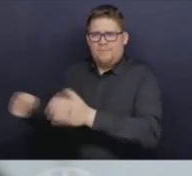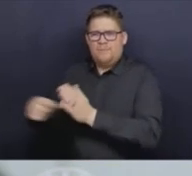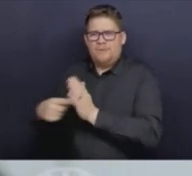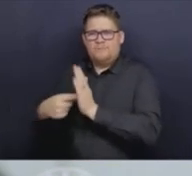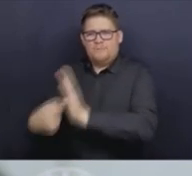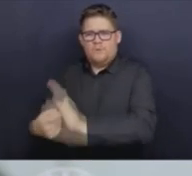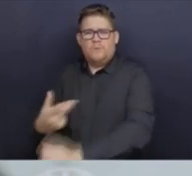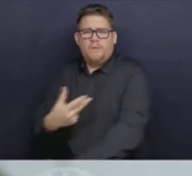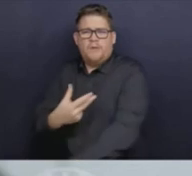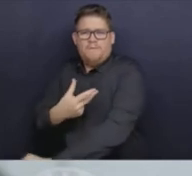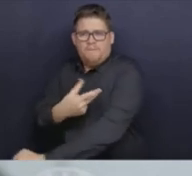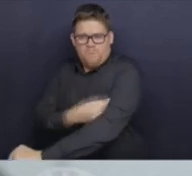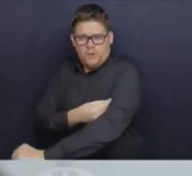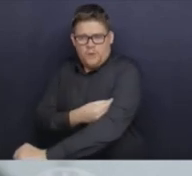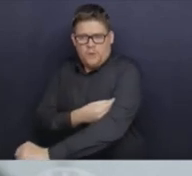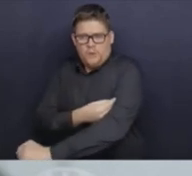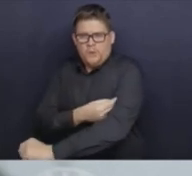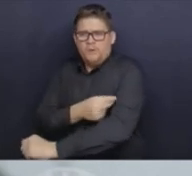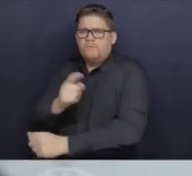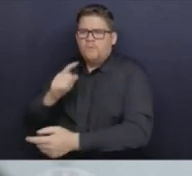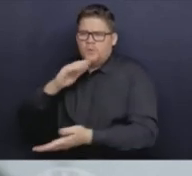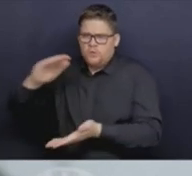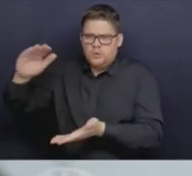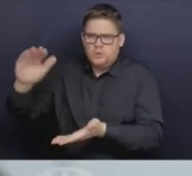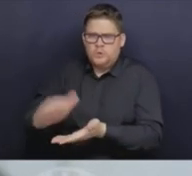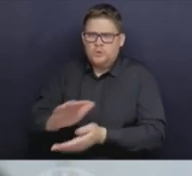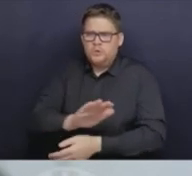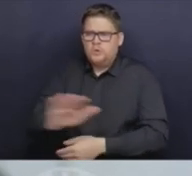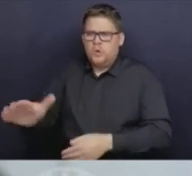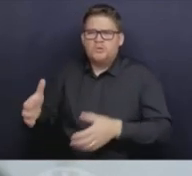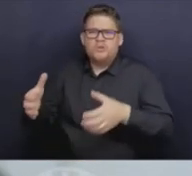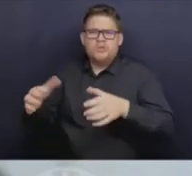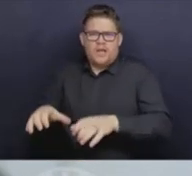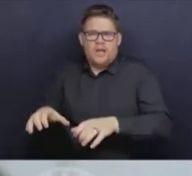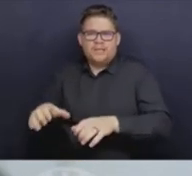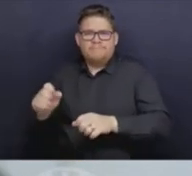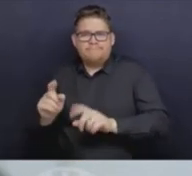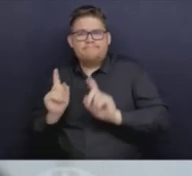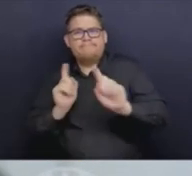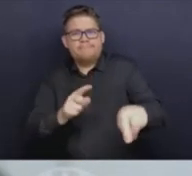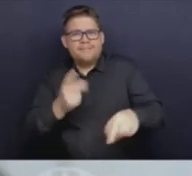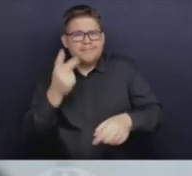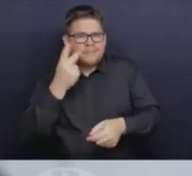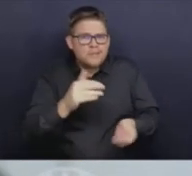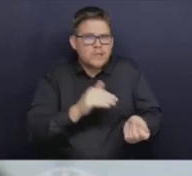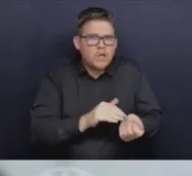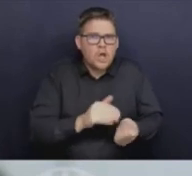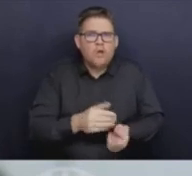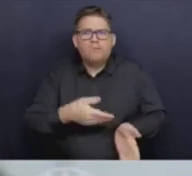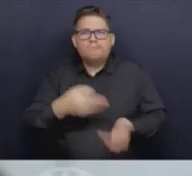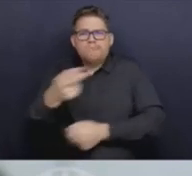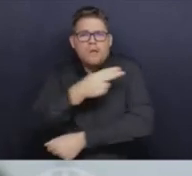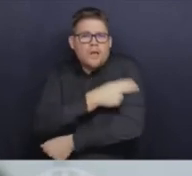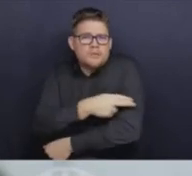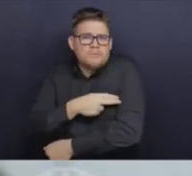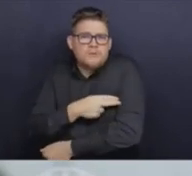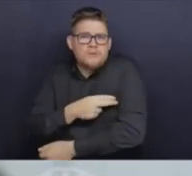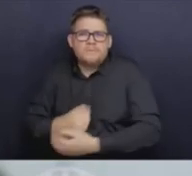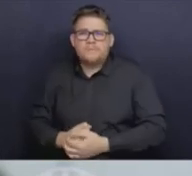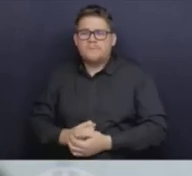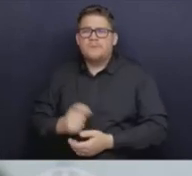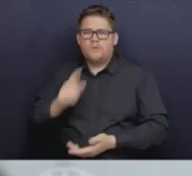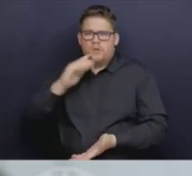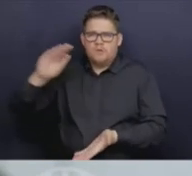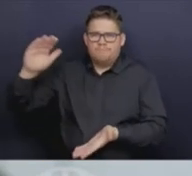reduces your chances of needing to see a physician or a nurse practitioner for influenza cuts that risk by at least